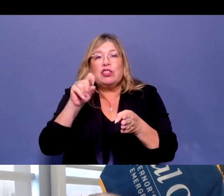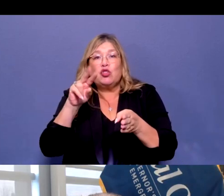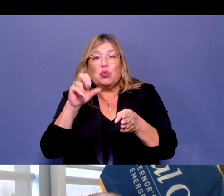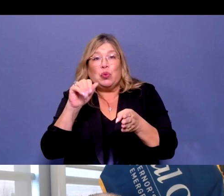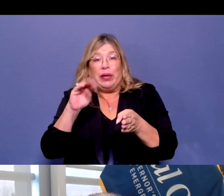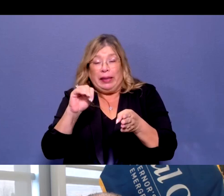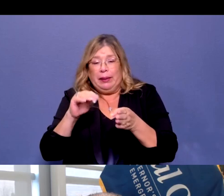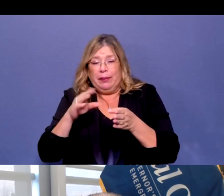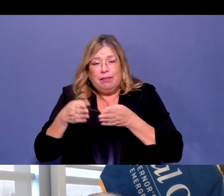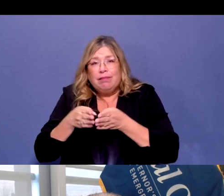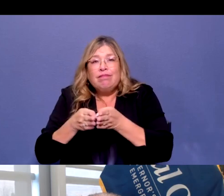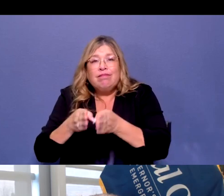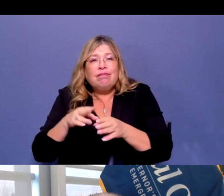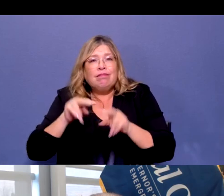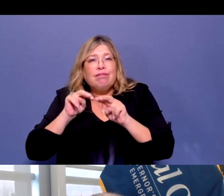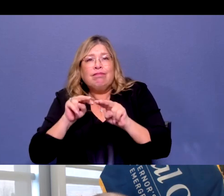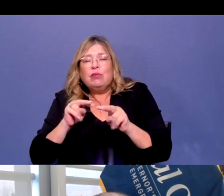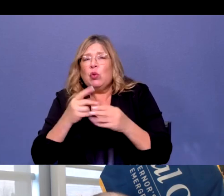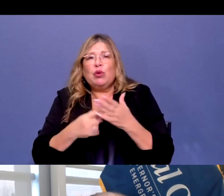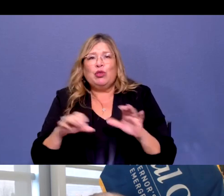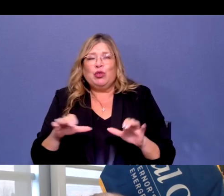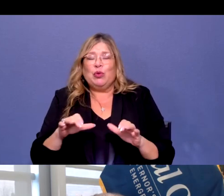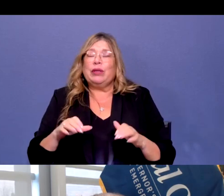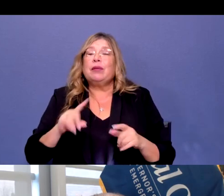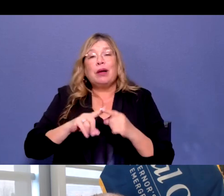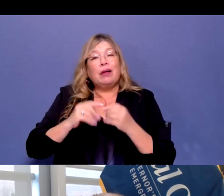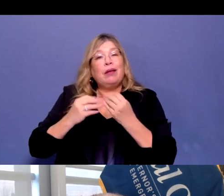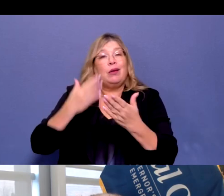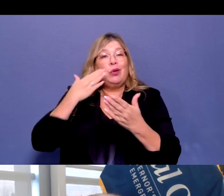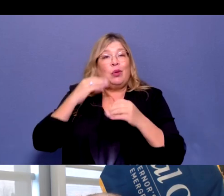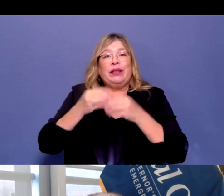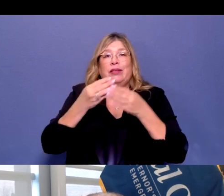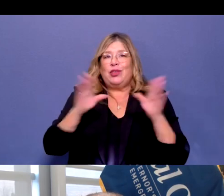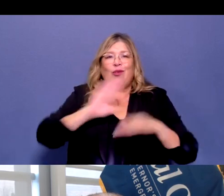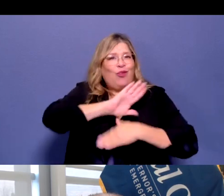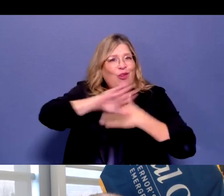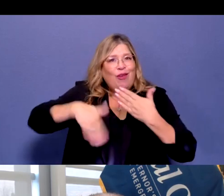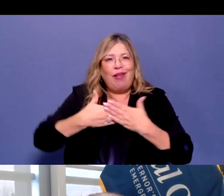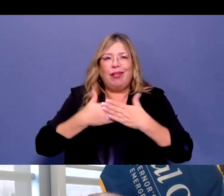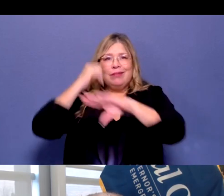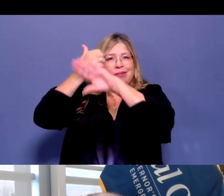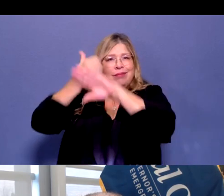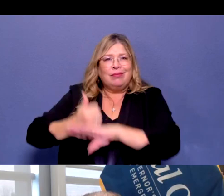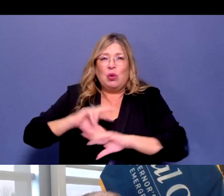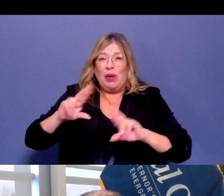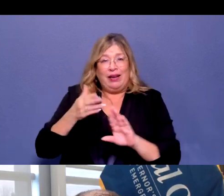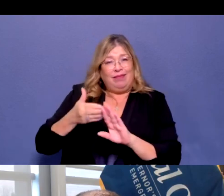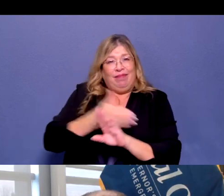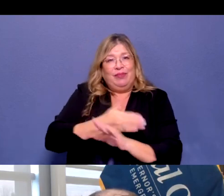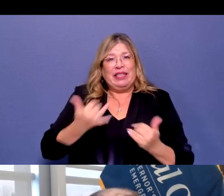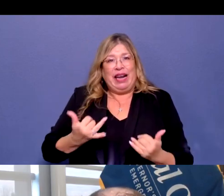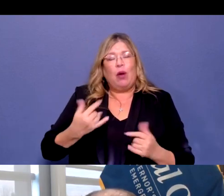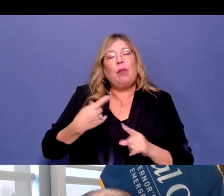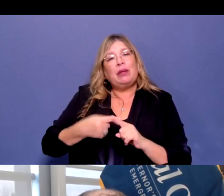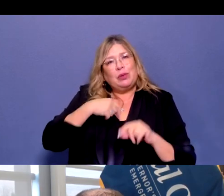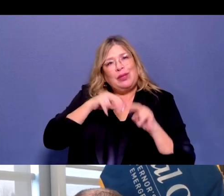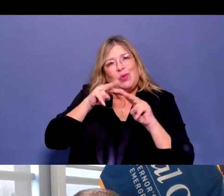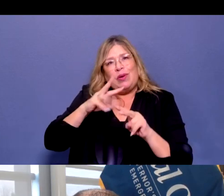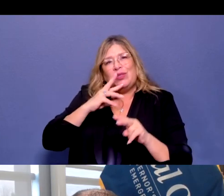are actively working ahead of the disaster to pre-position, and we're also looking at the rivers and streams. I'll turn it to John.